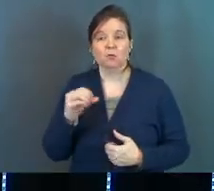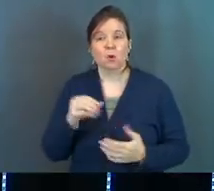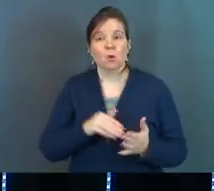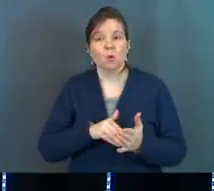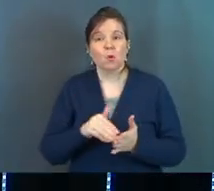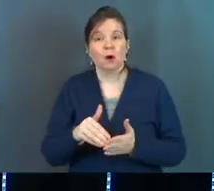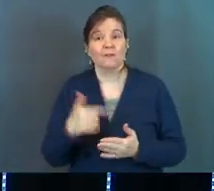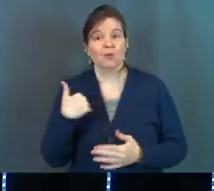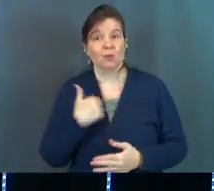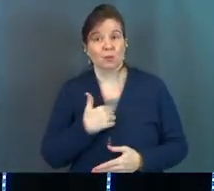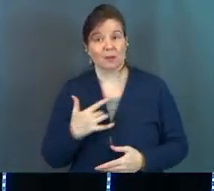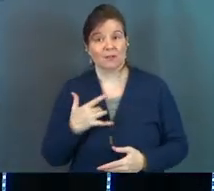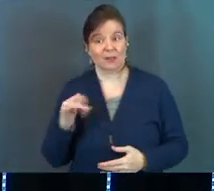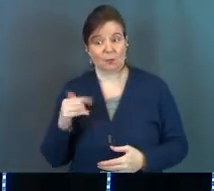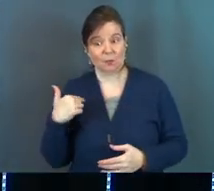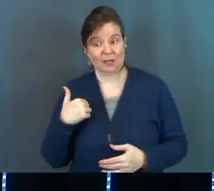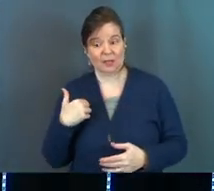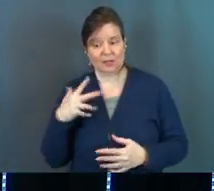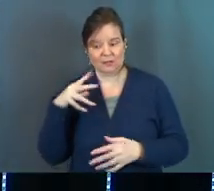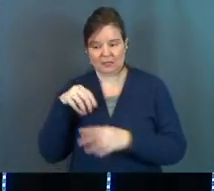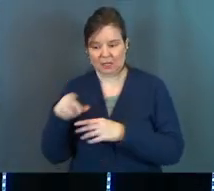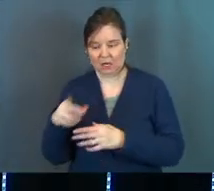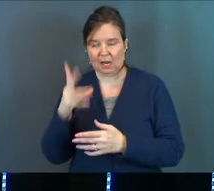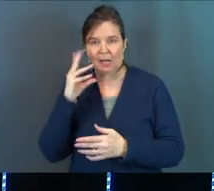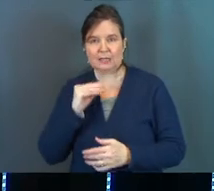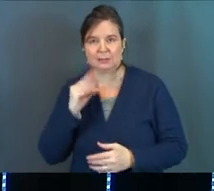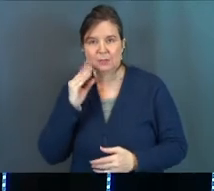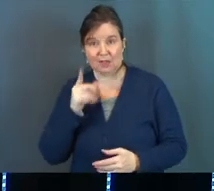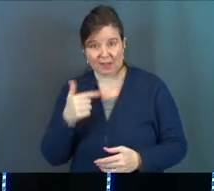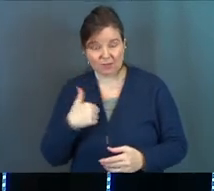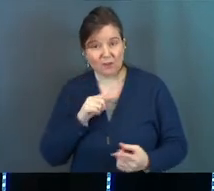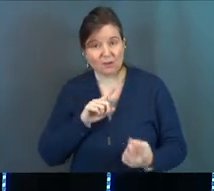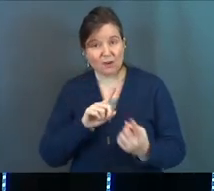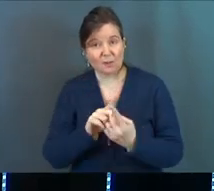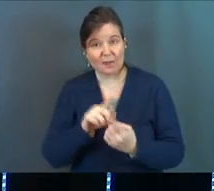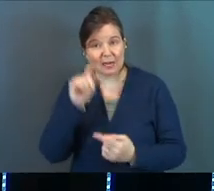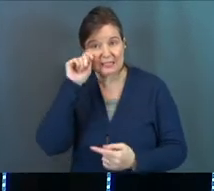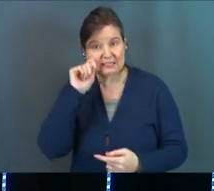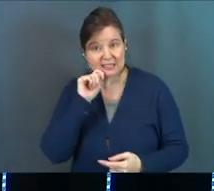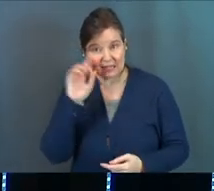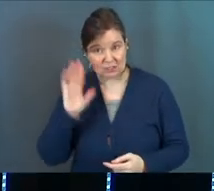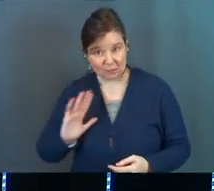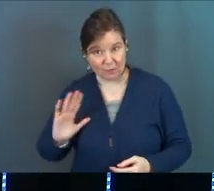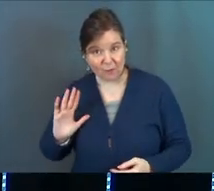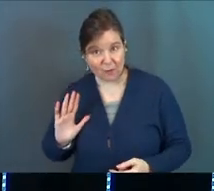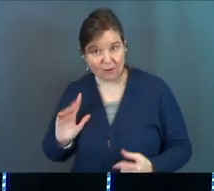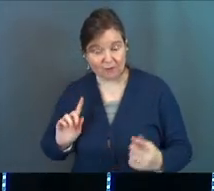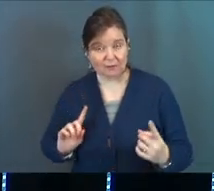so often, we feel like we've got to get in there and experience it. Have you ever met a teenager before?